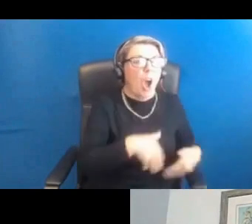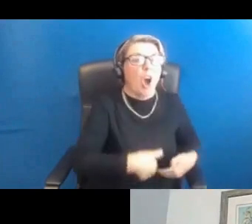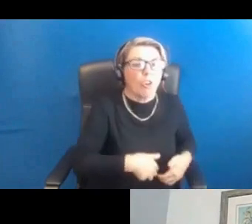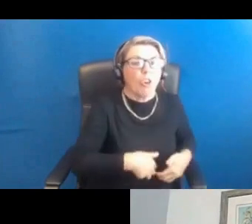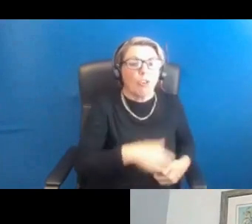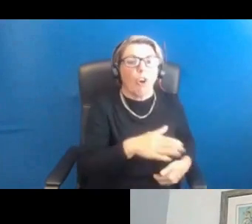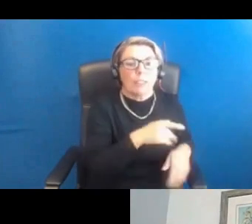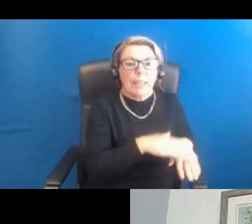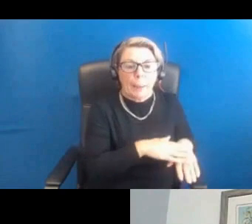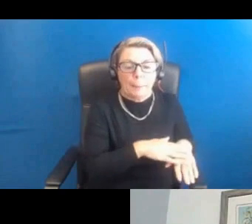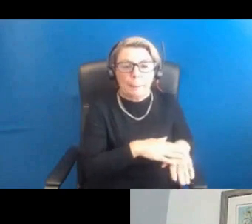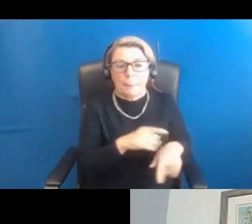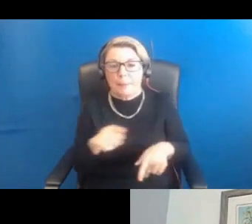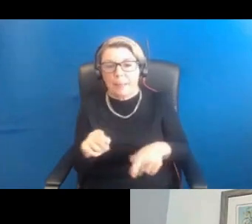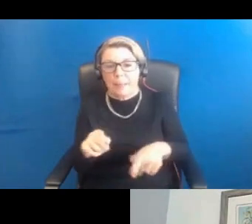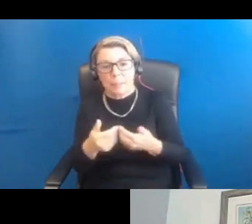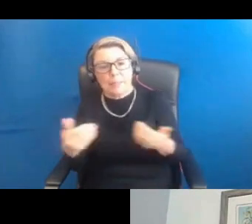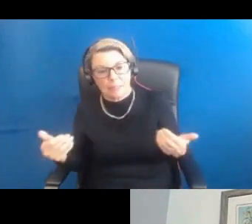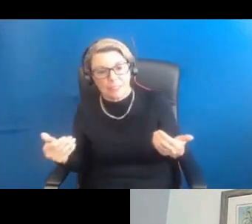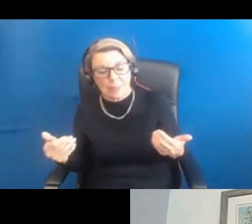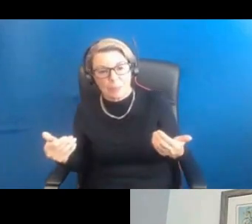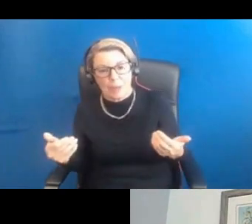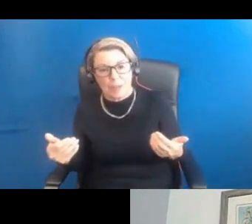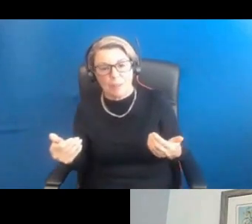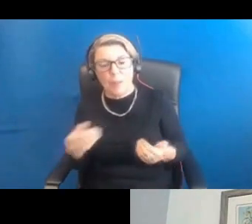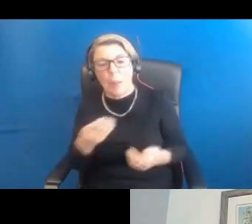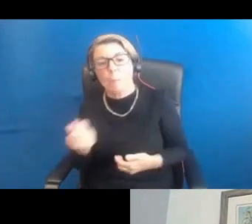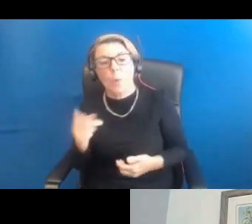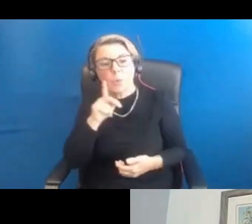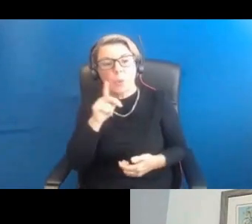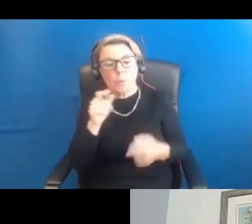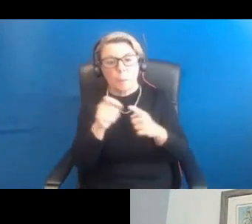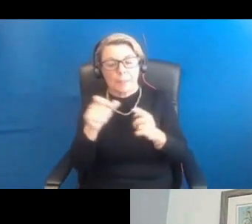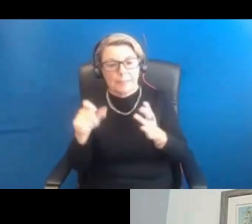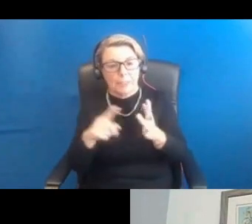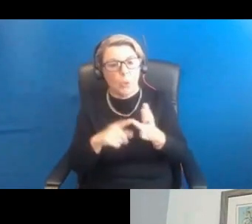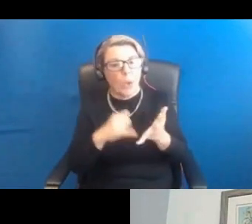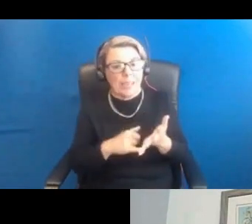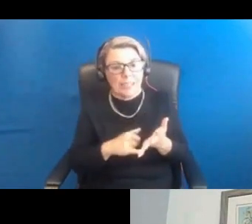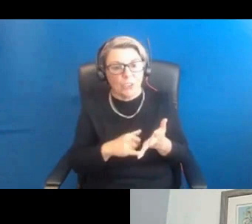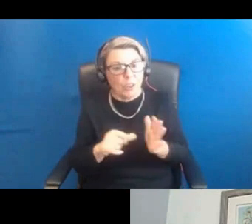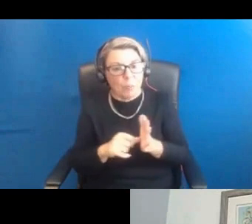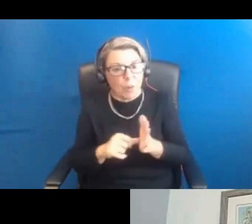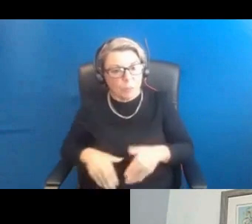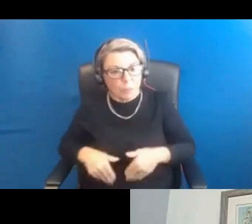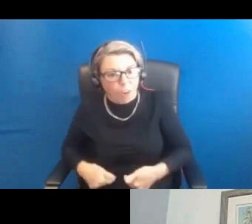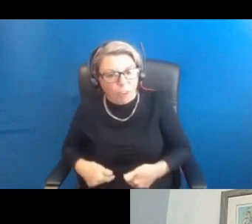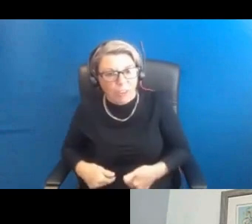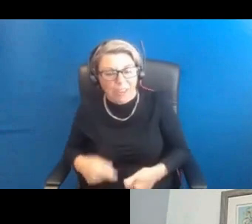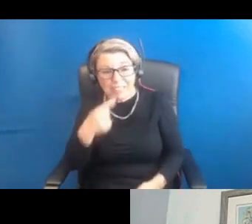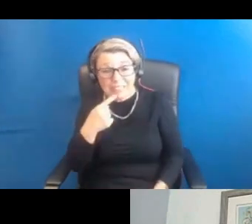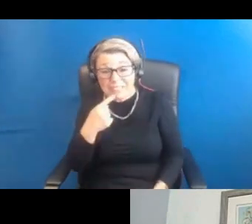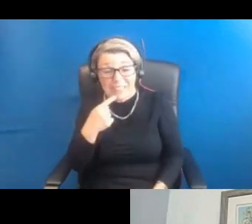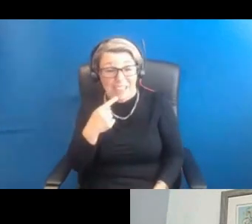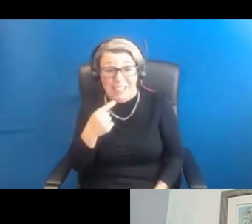you know, is difficult to do. Because most women with PCOS don't have problems with their appetite. If anything, people will say to me, I hardly